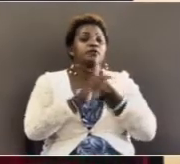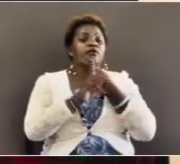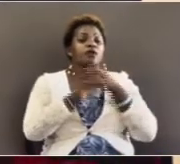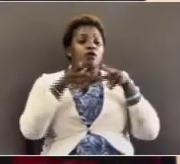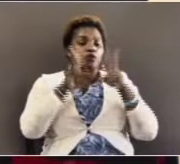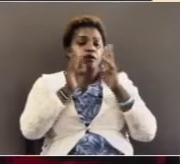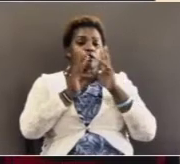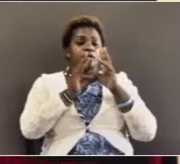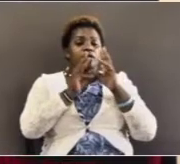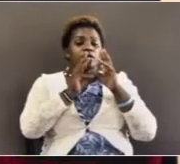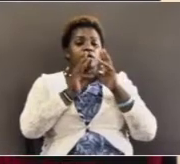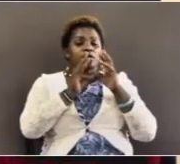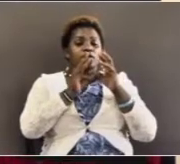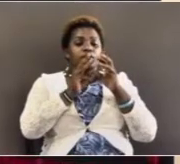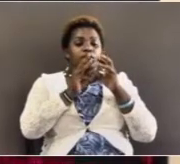different ways.